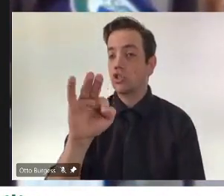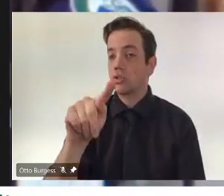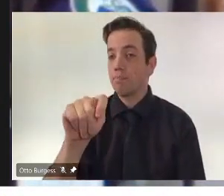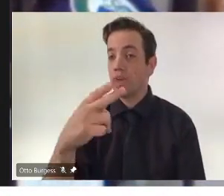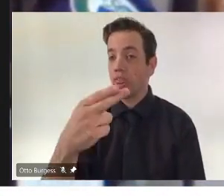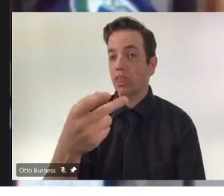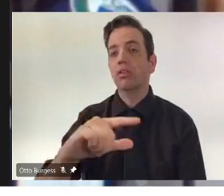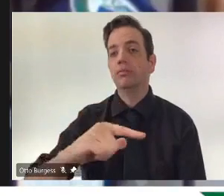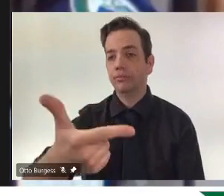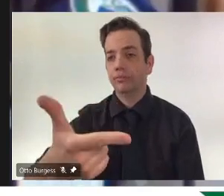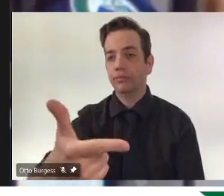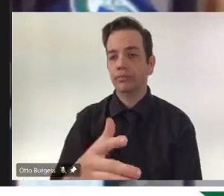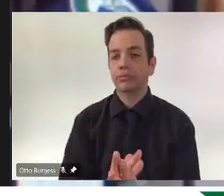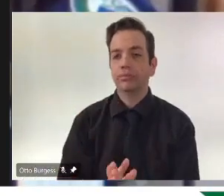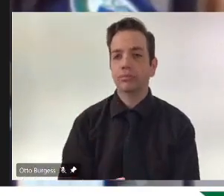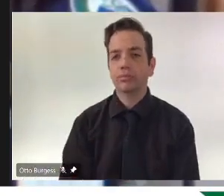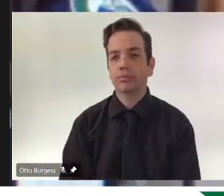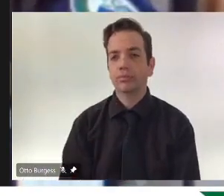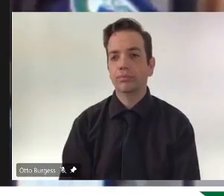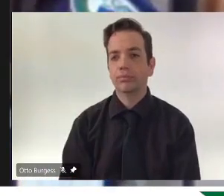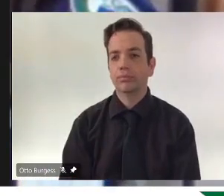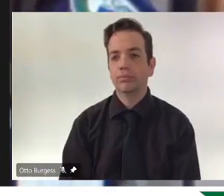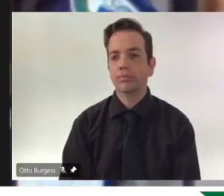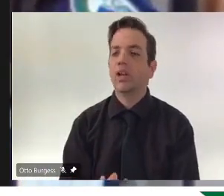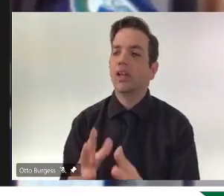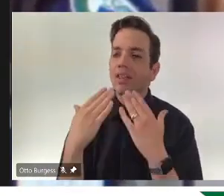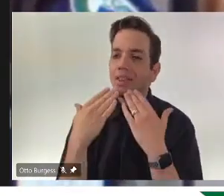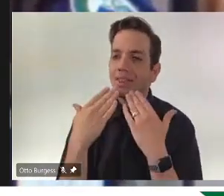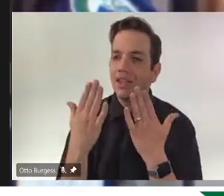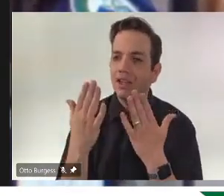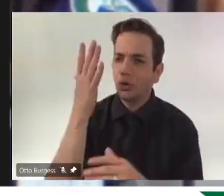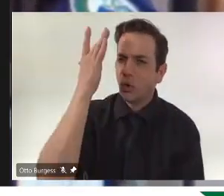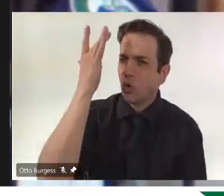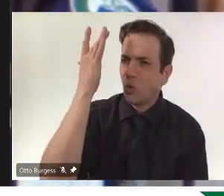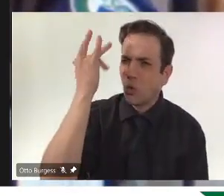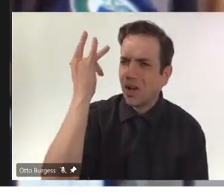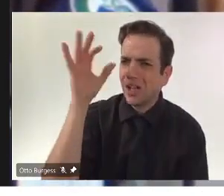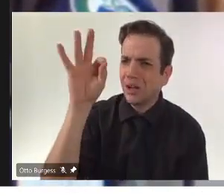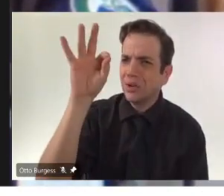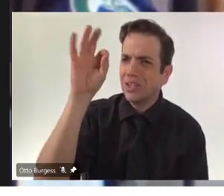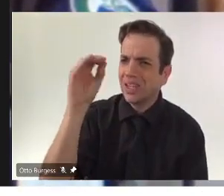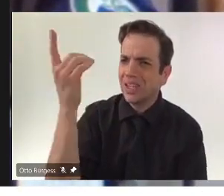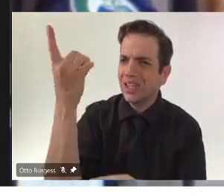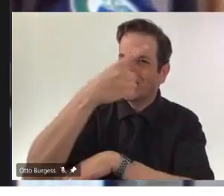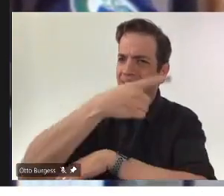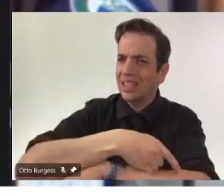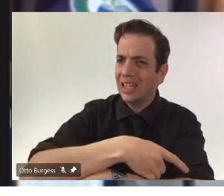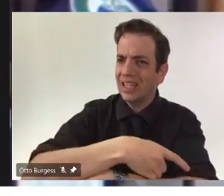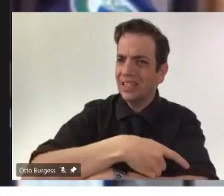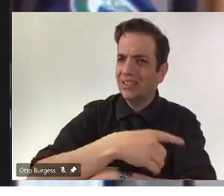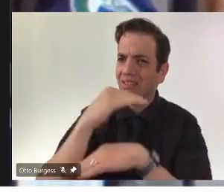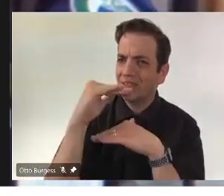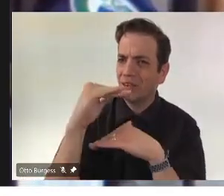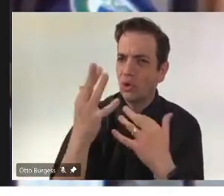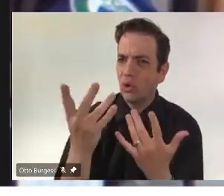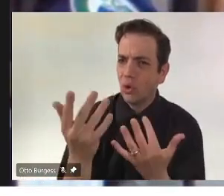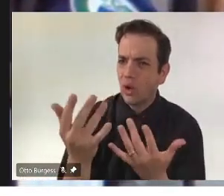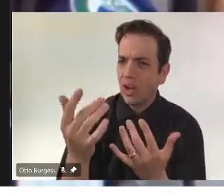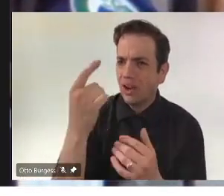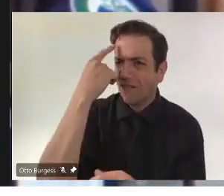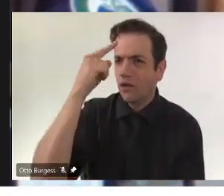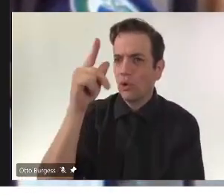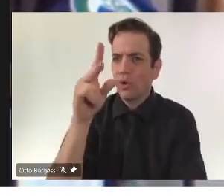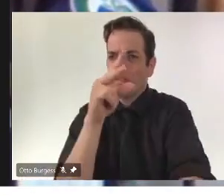Thank you. Why was the 90-day wait period to receive a vaccine lifted for people who have had COVID-19?